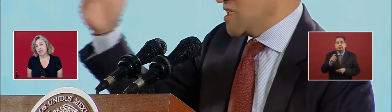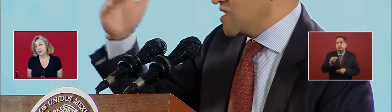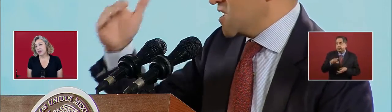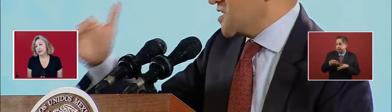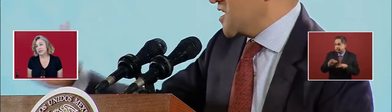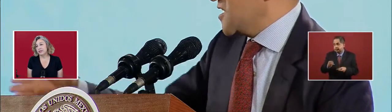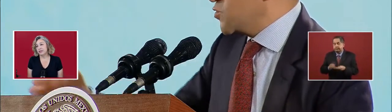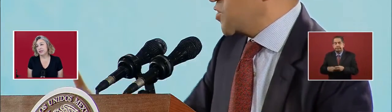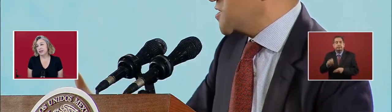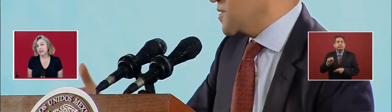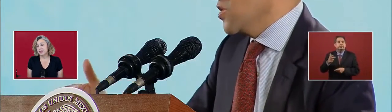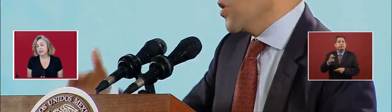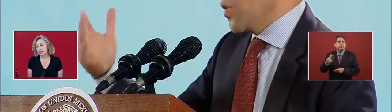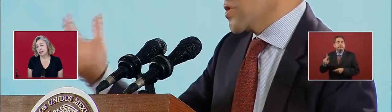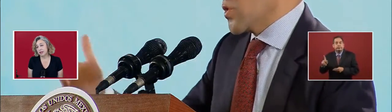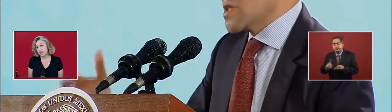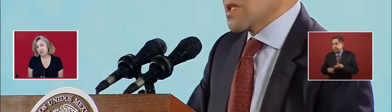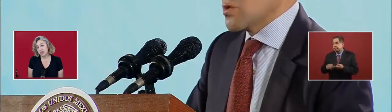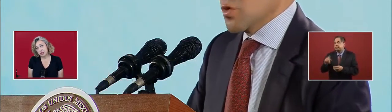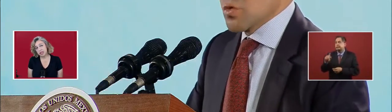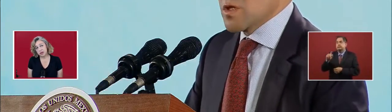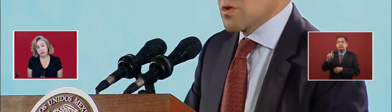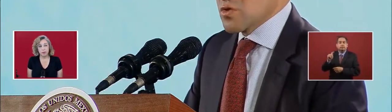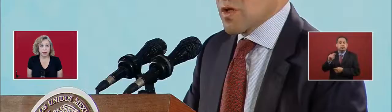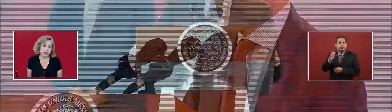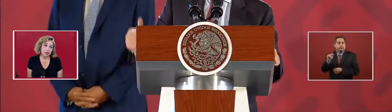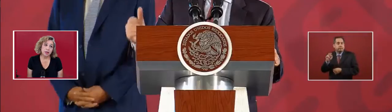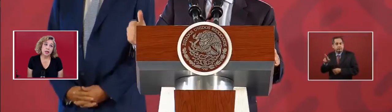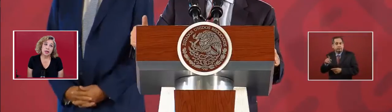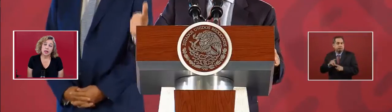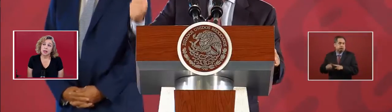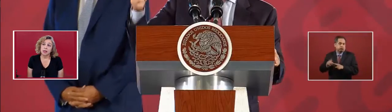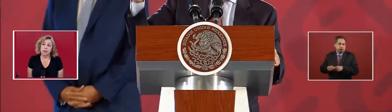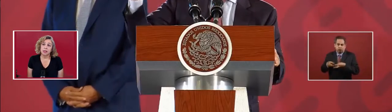of Defense. The each department.